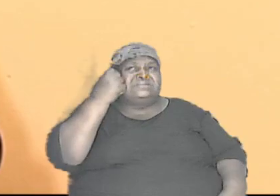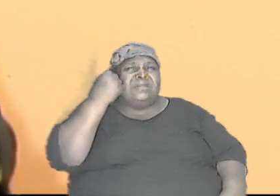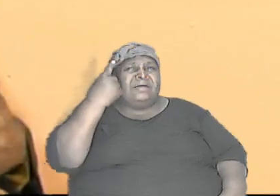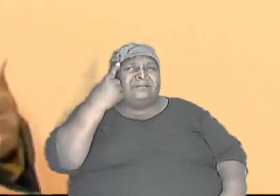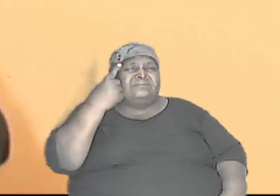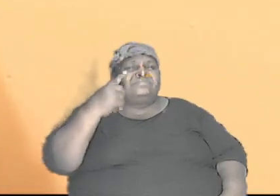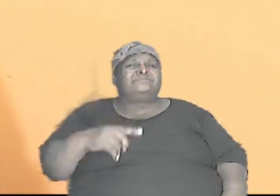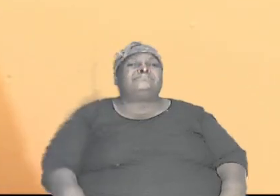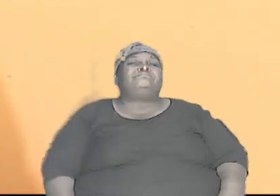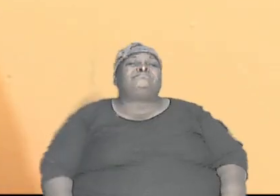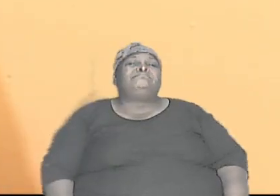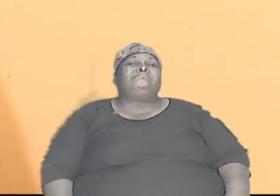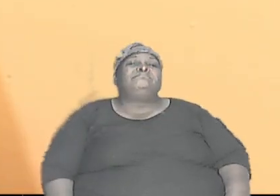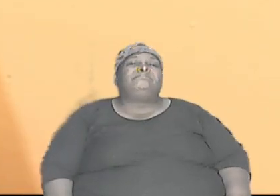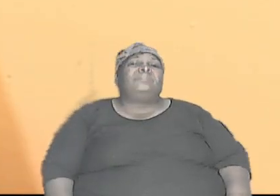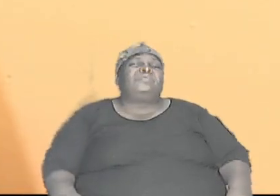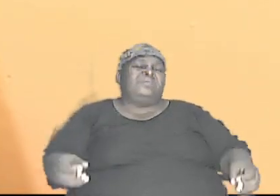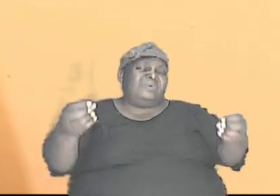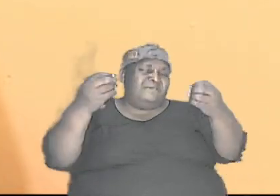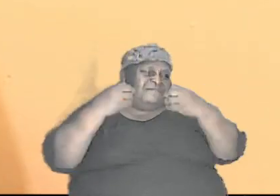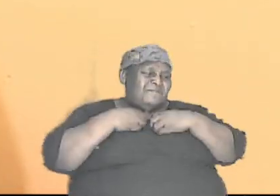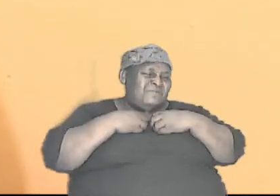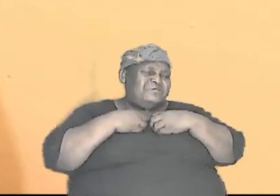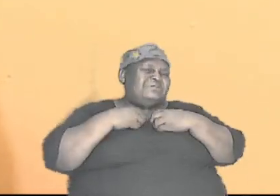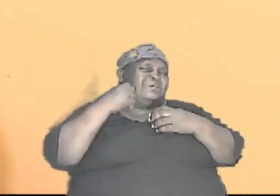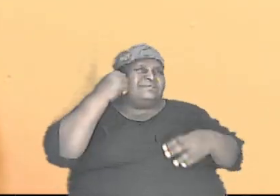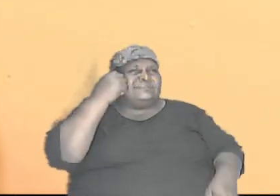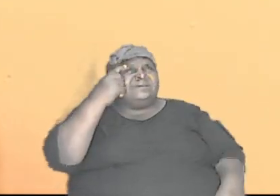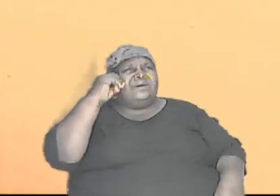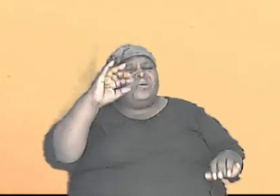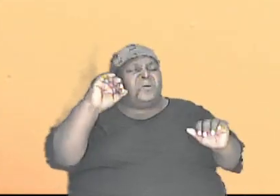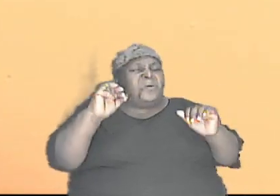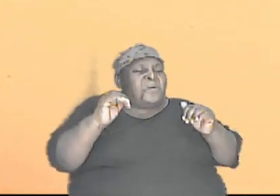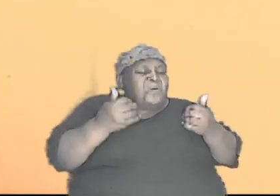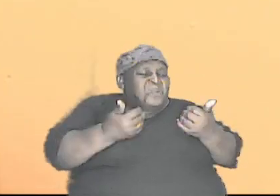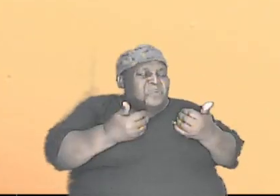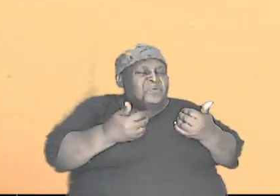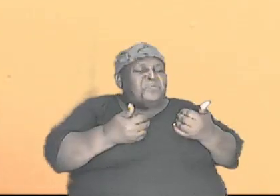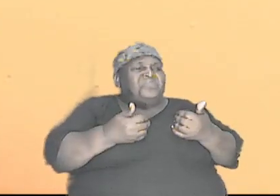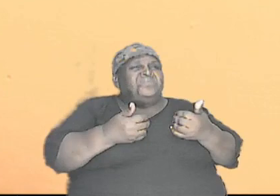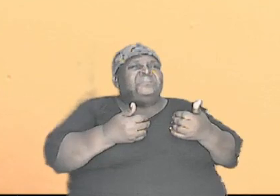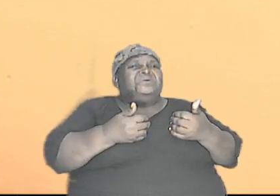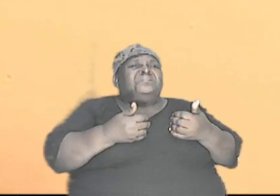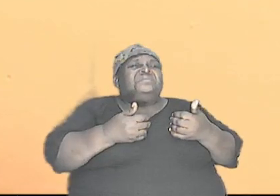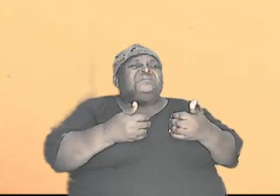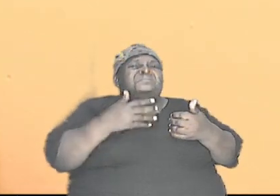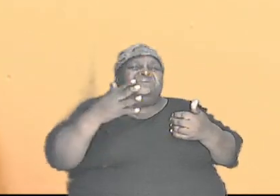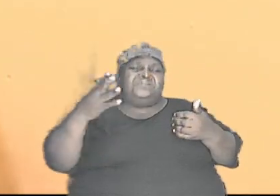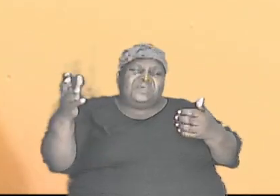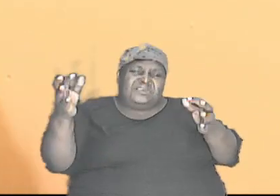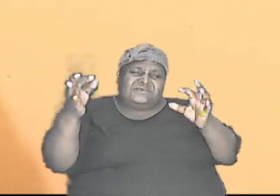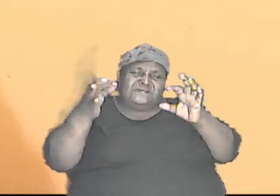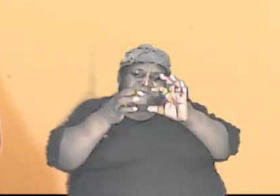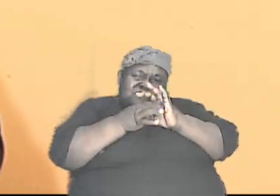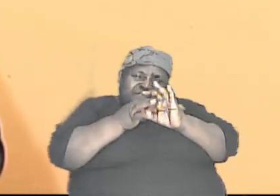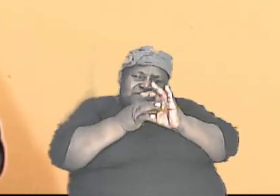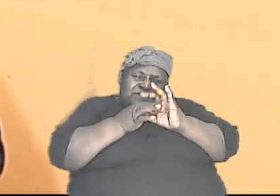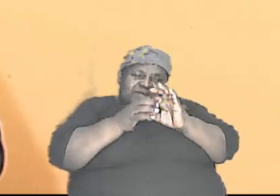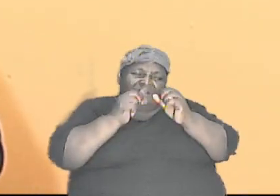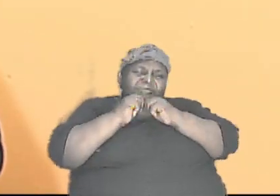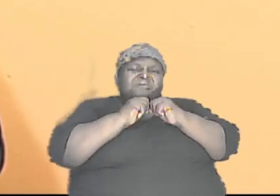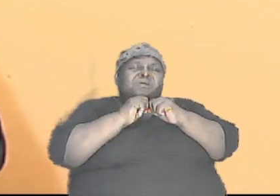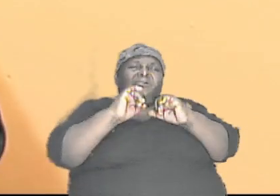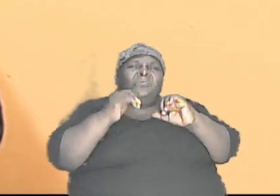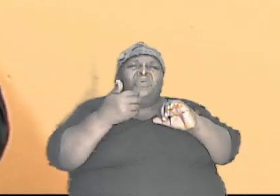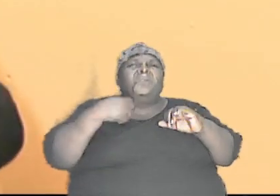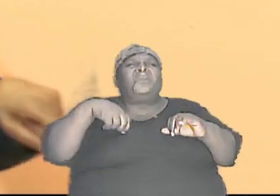a kind of understanding as to how the things fit together and how we are